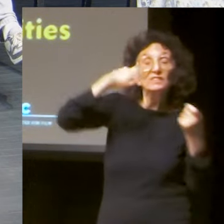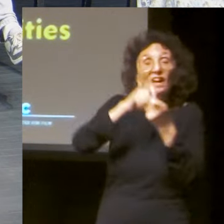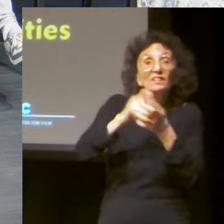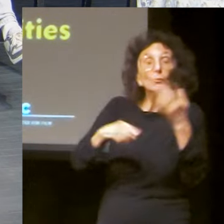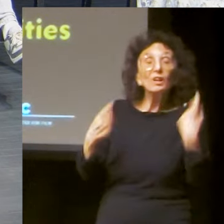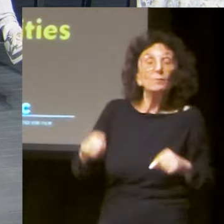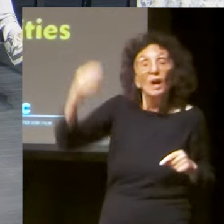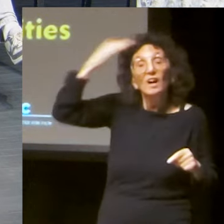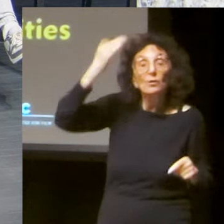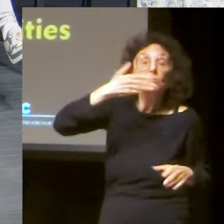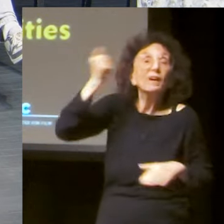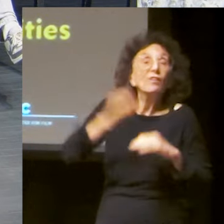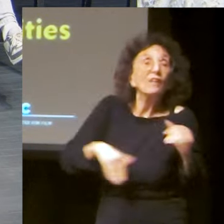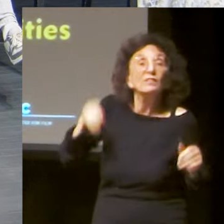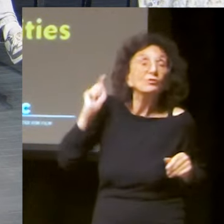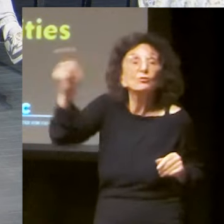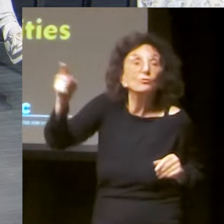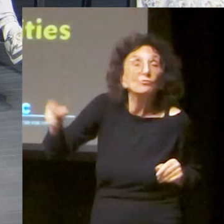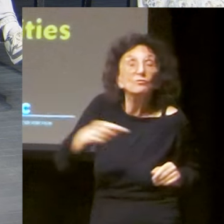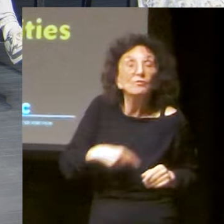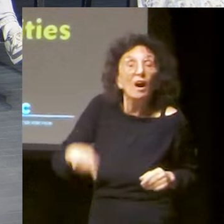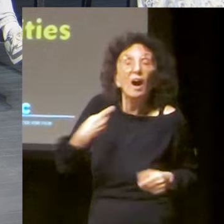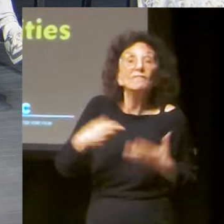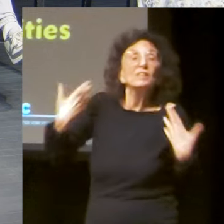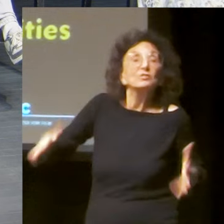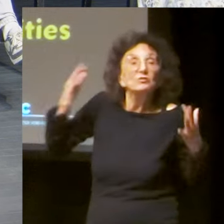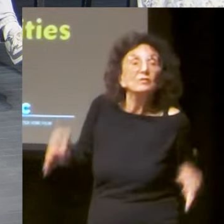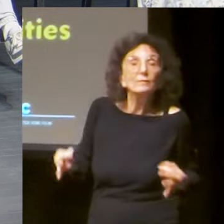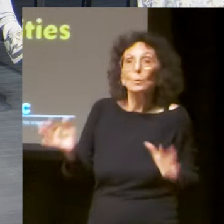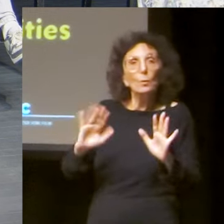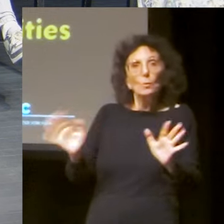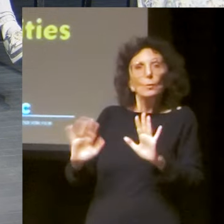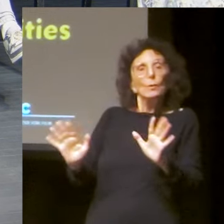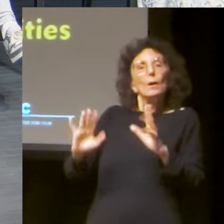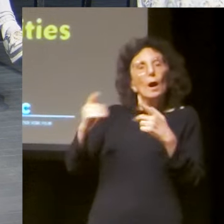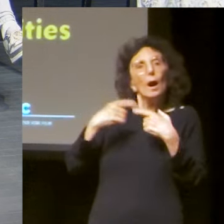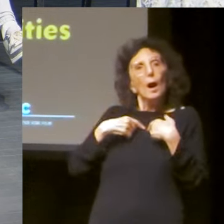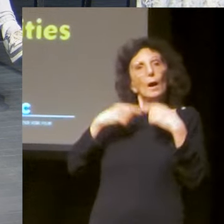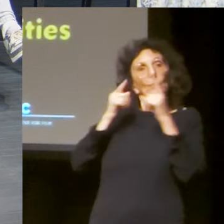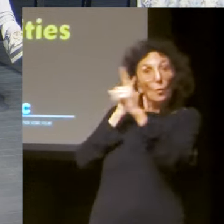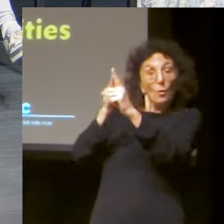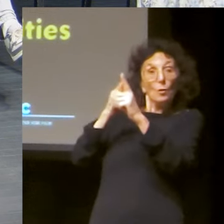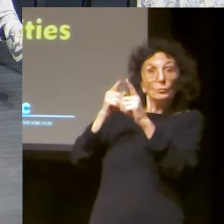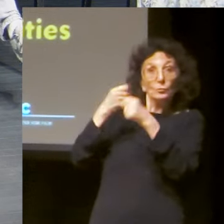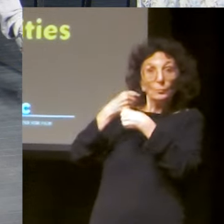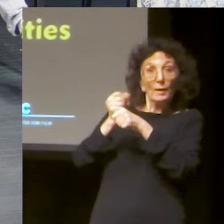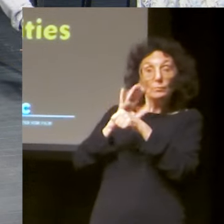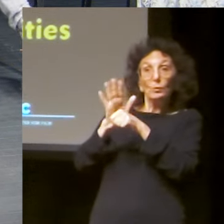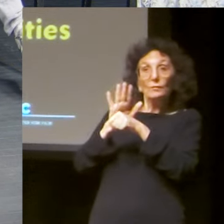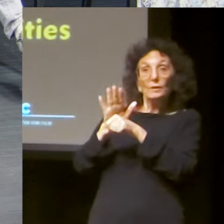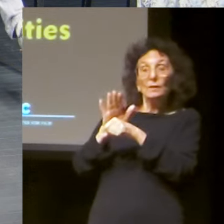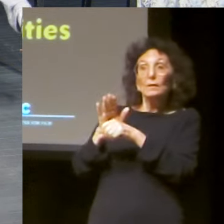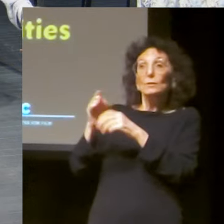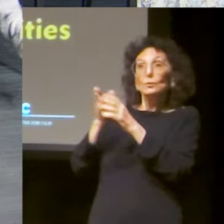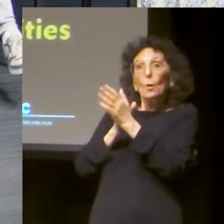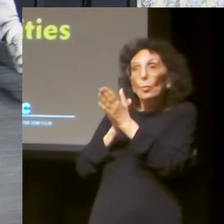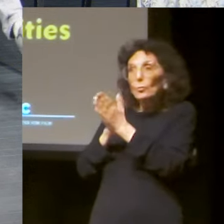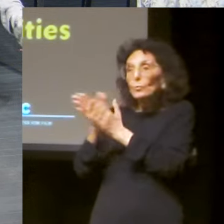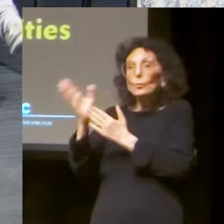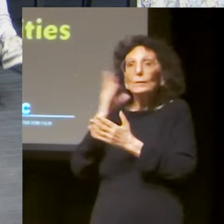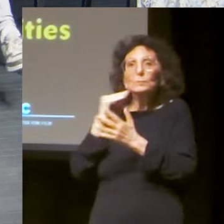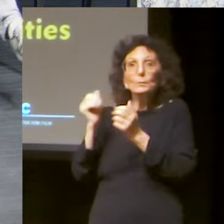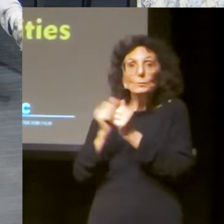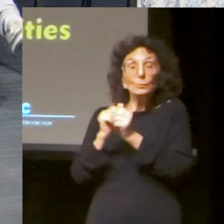as, um, from the outset was not somebody that was coming in saying like, Oh, I know, I know what happened here and I know better than, than